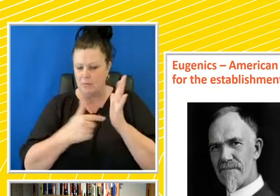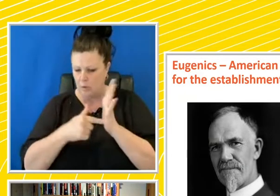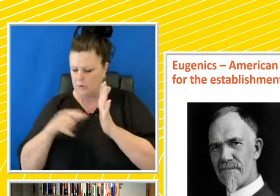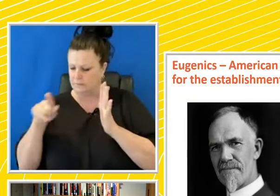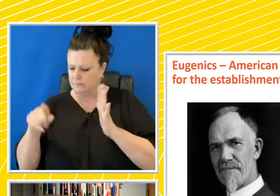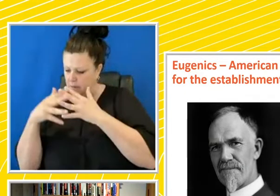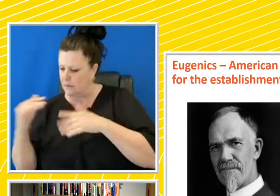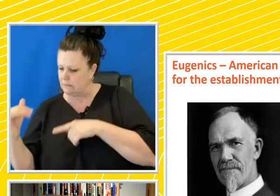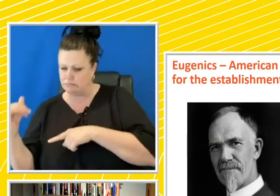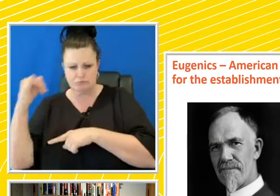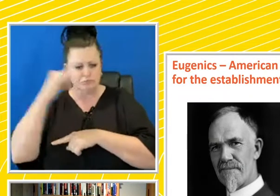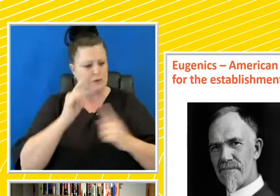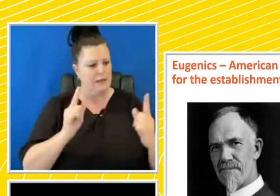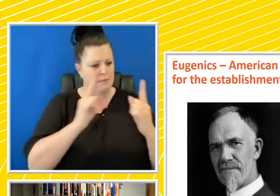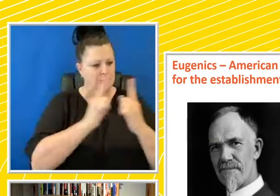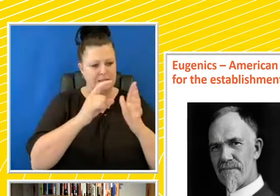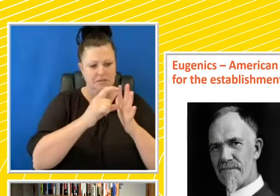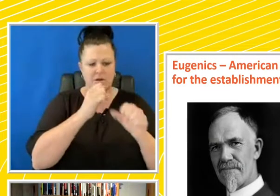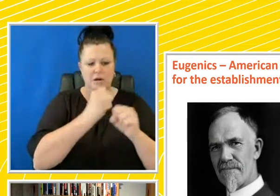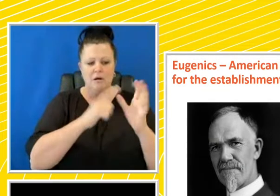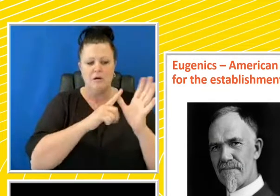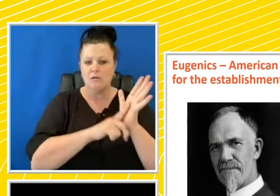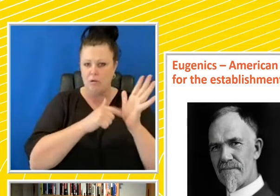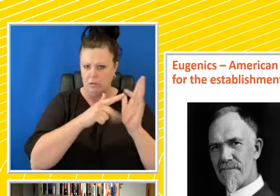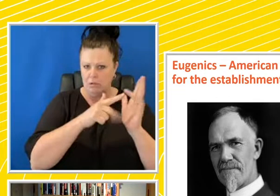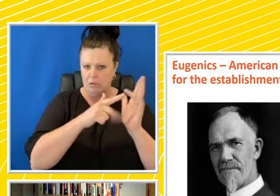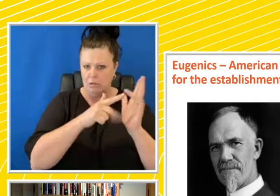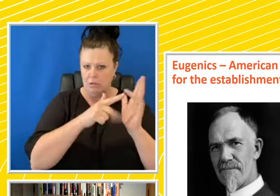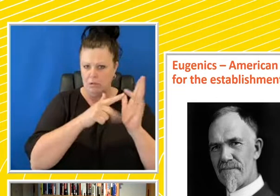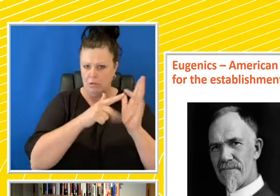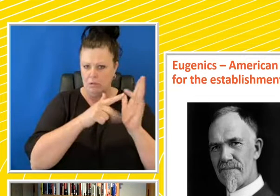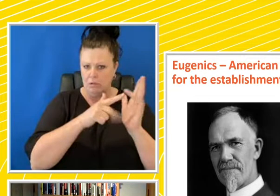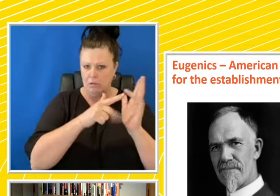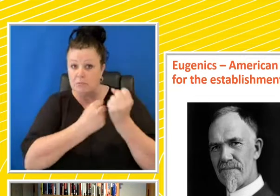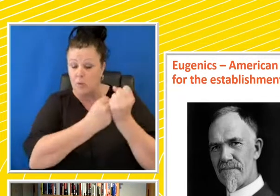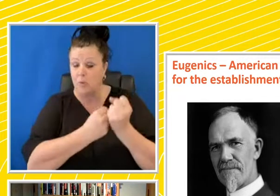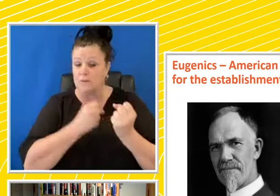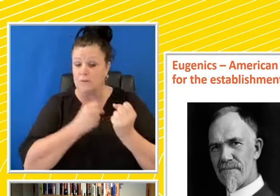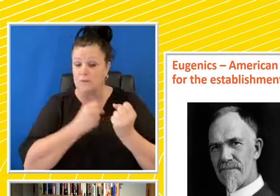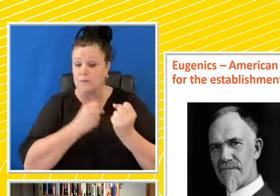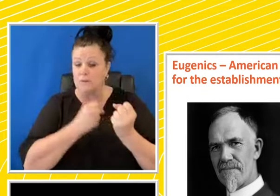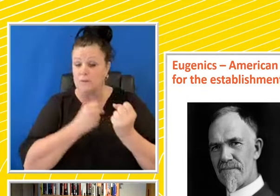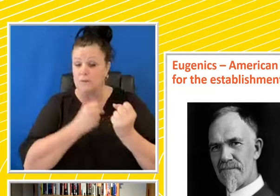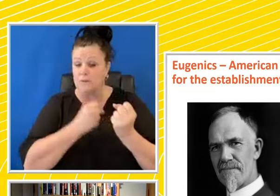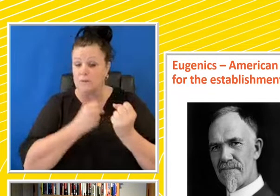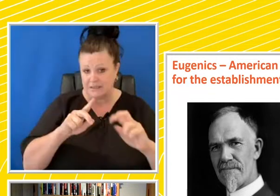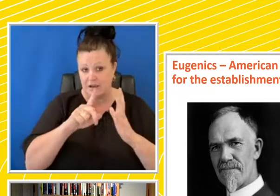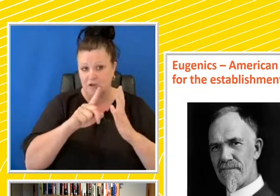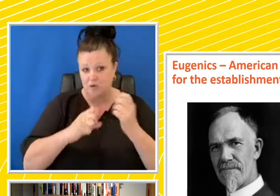And he requests Galton's moral support to establish a research institution in the US.